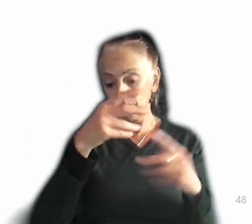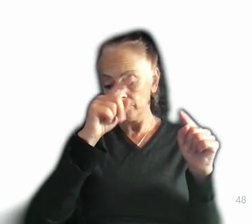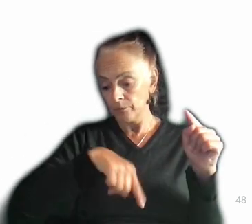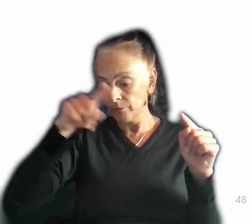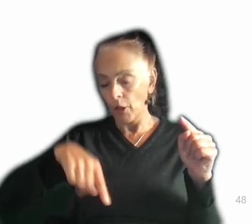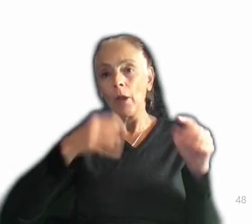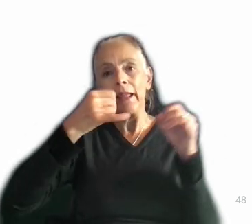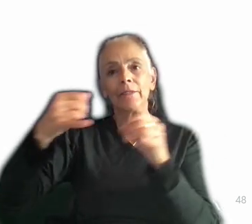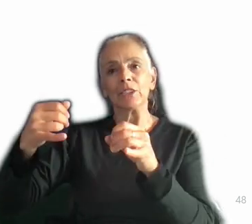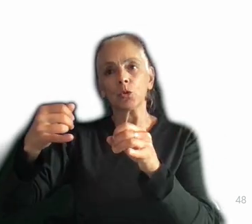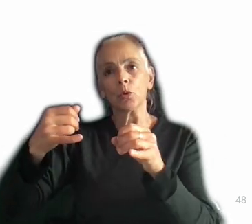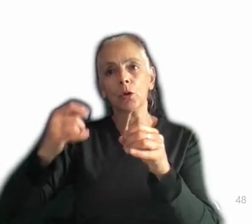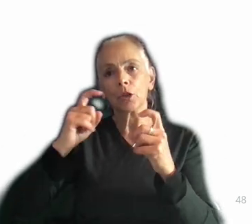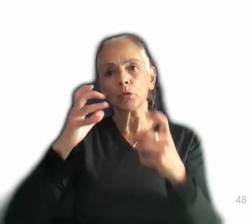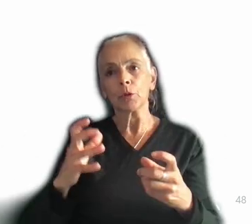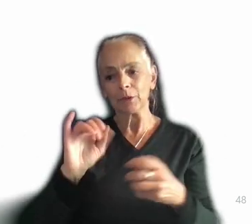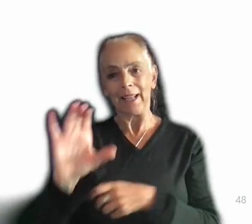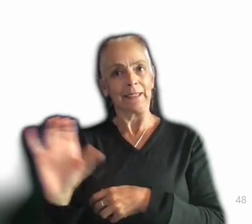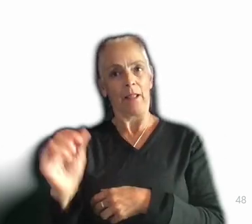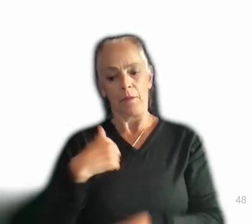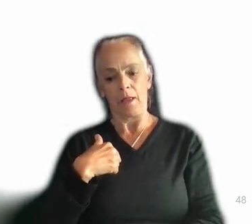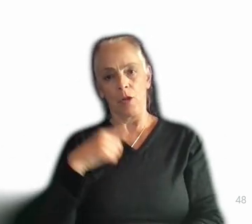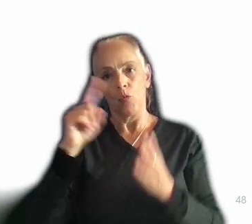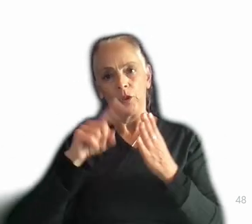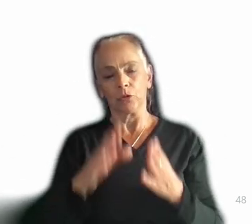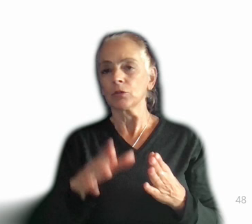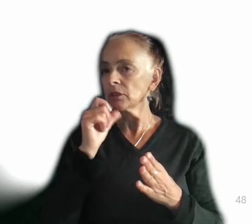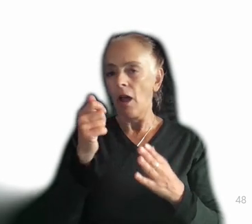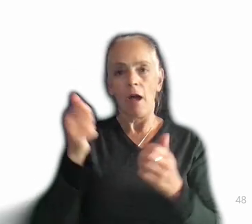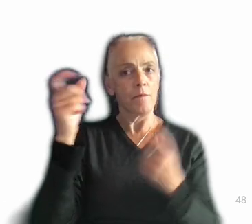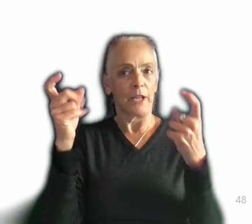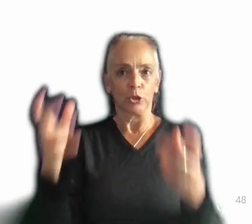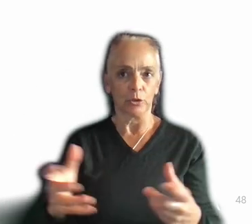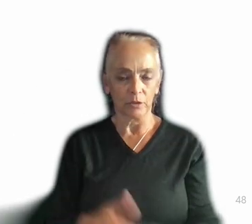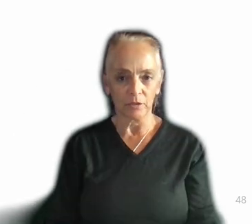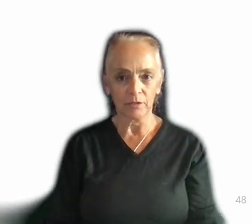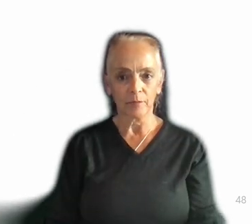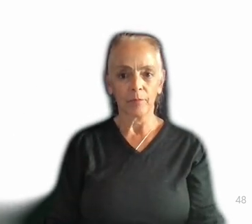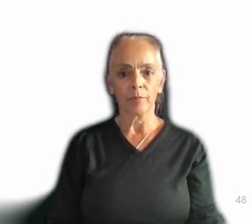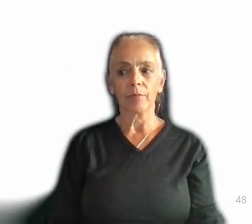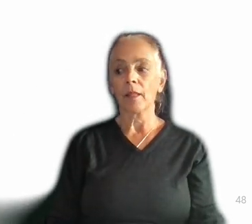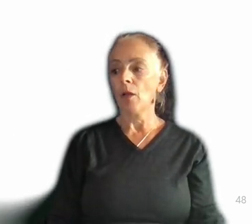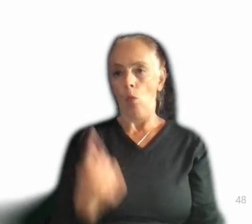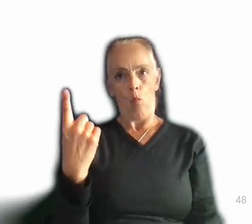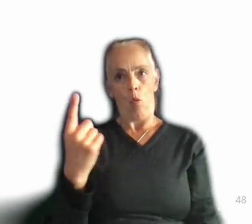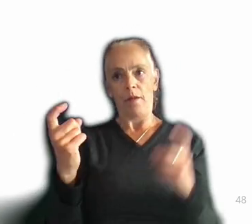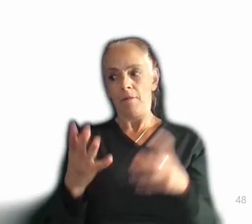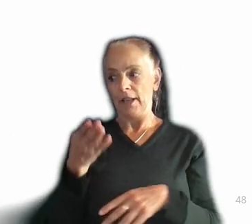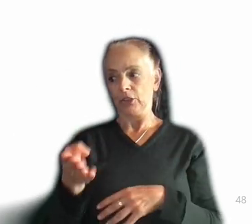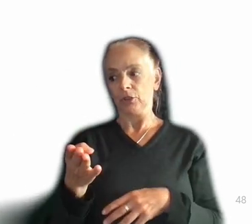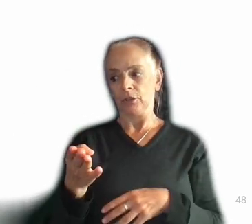ICs. They are like me. They are researchers that are not management. And the reason this manager is here is, of course, because her PhD